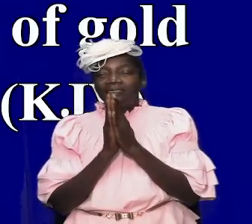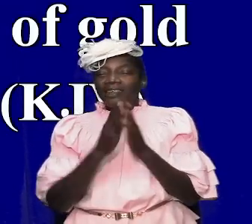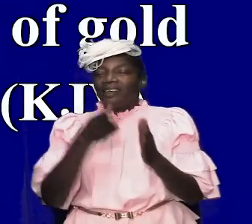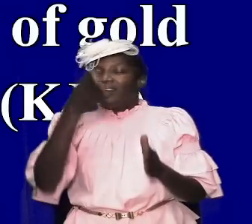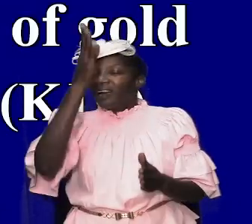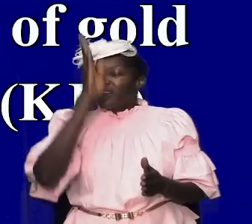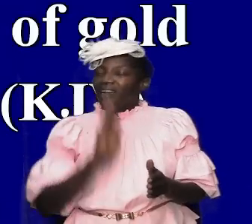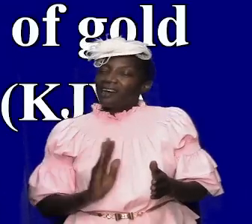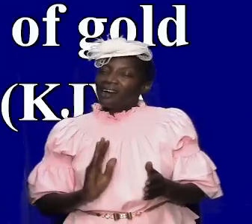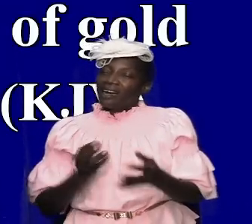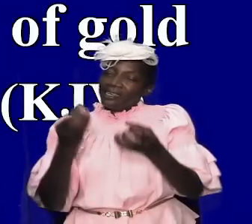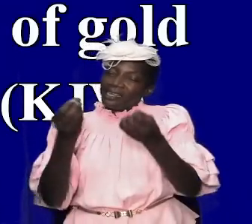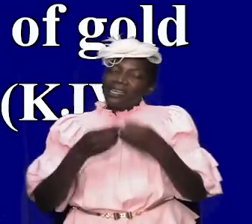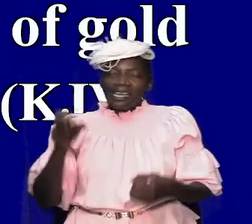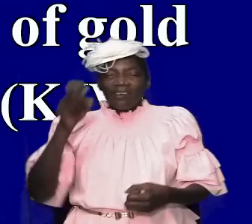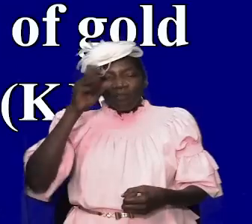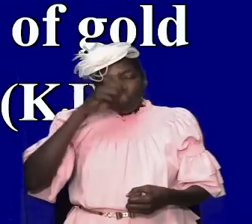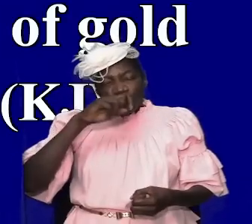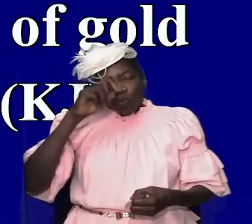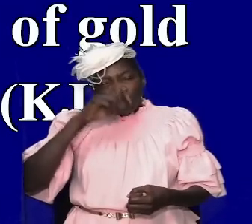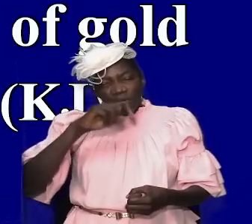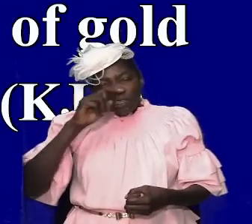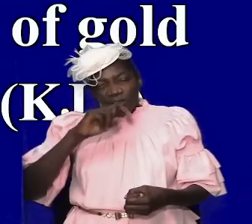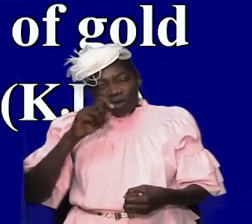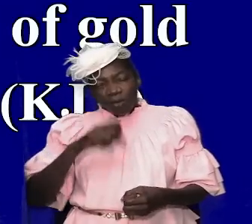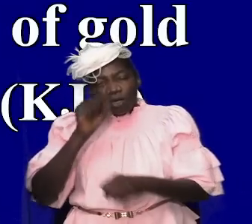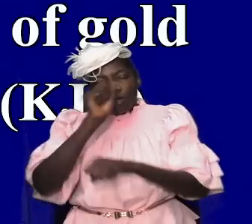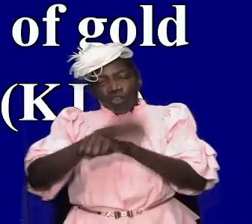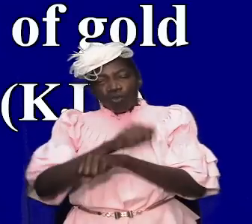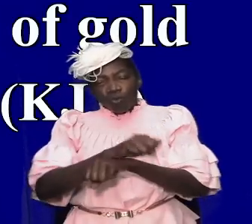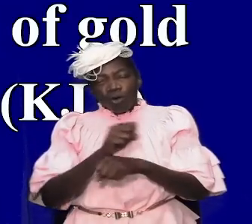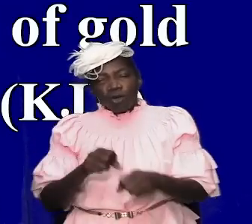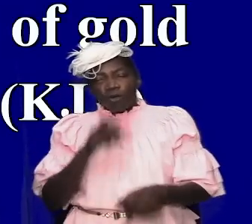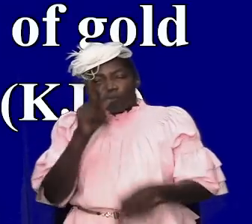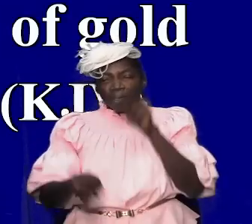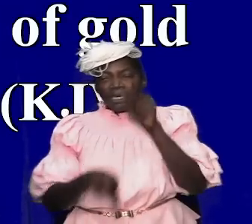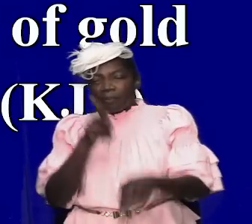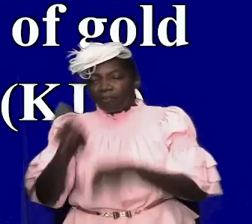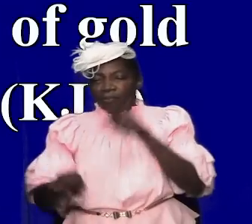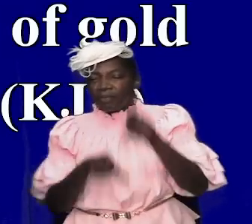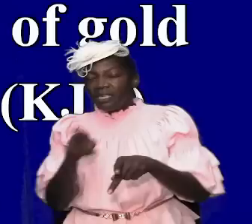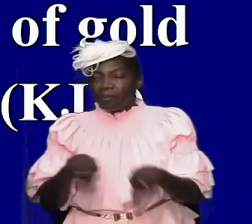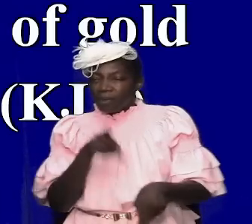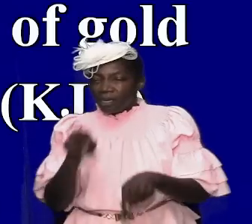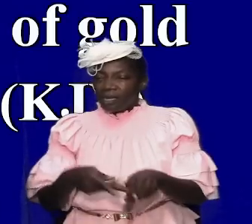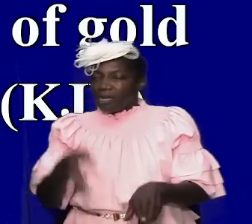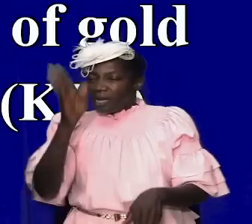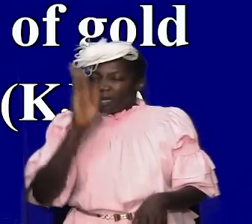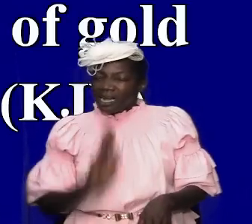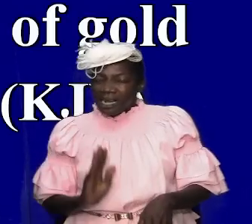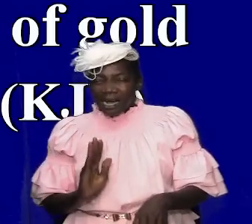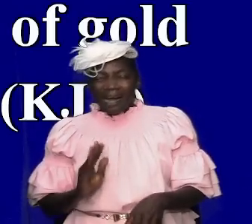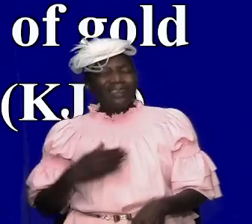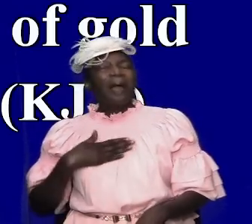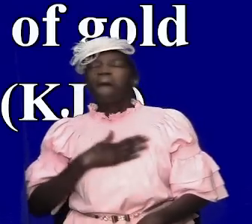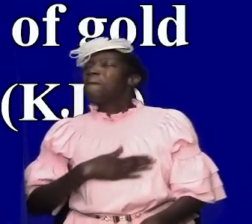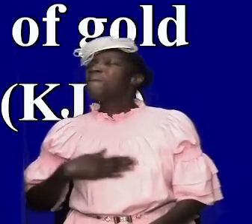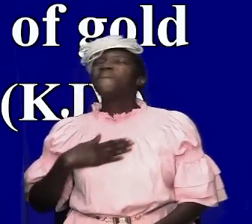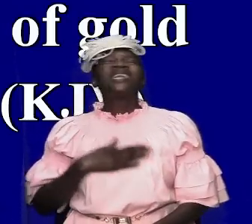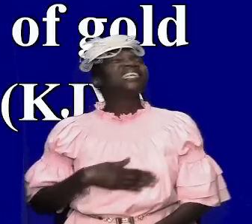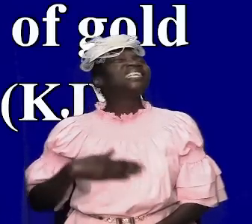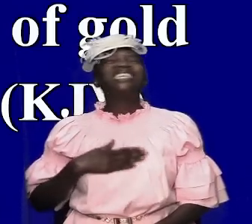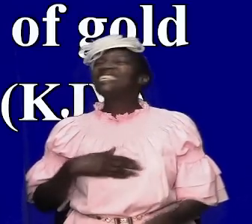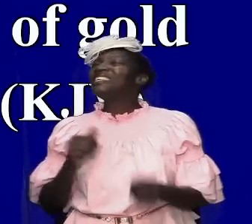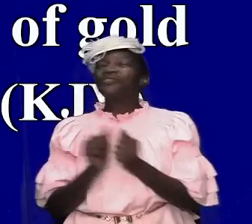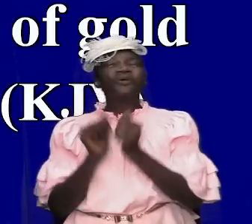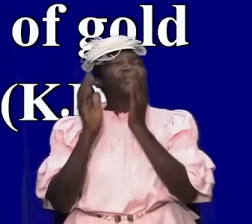wisdom to deal with this great people which was god's people and the bible said god was so pleased with